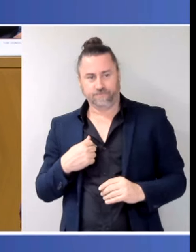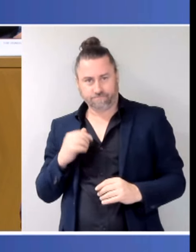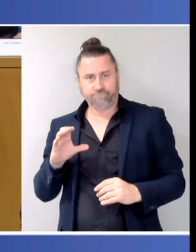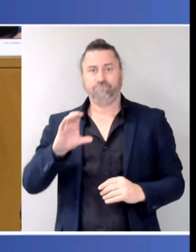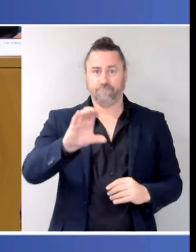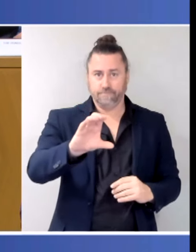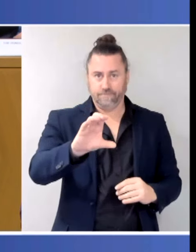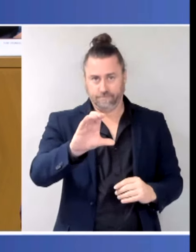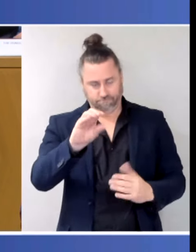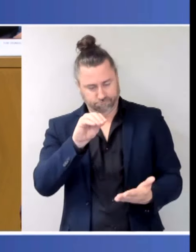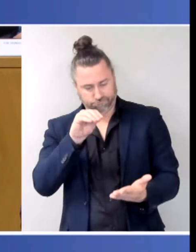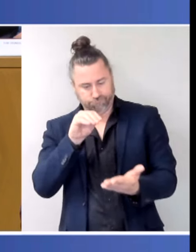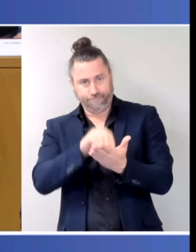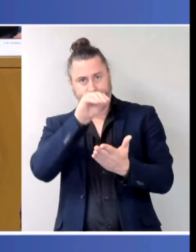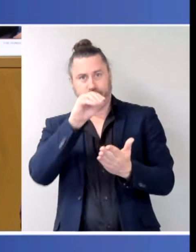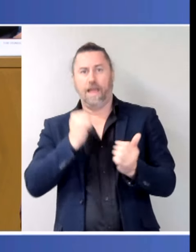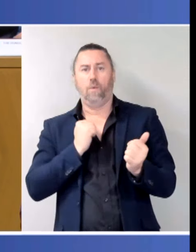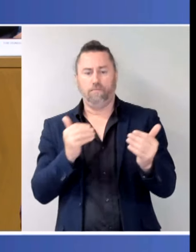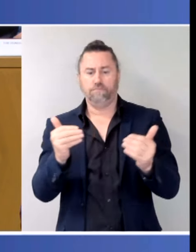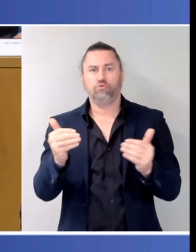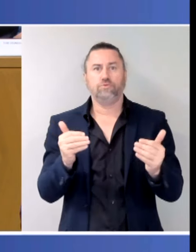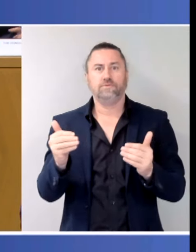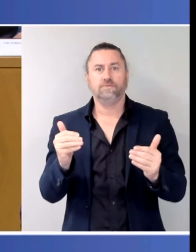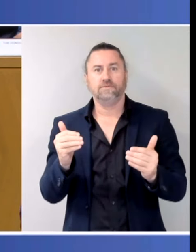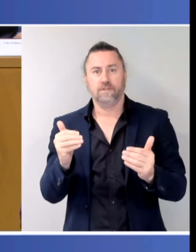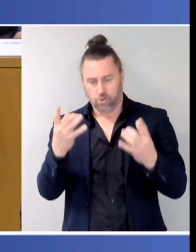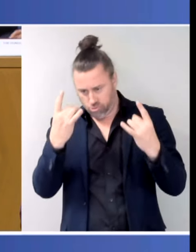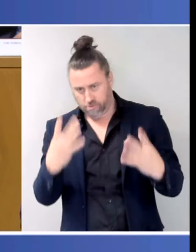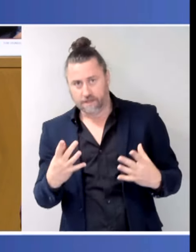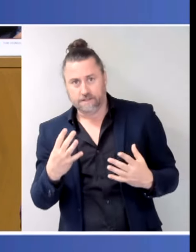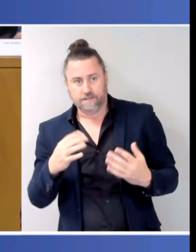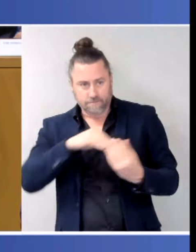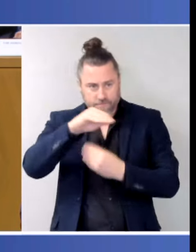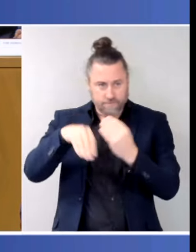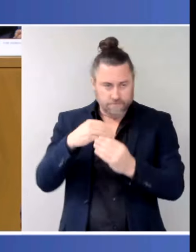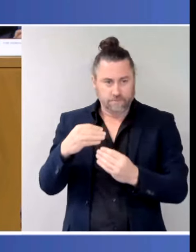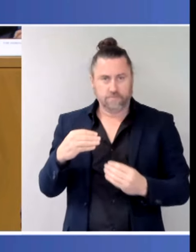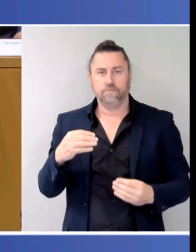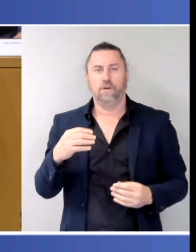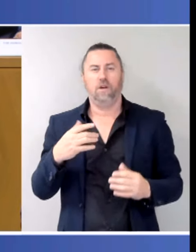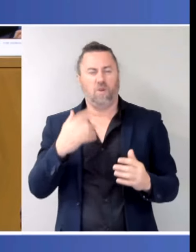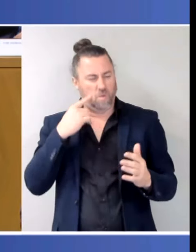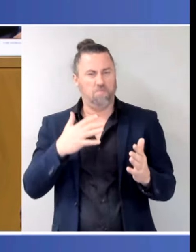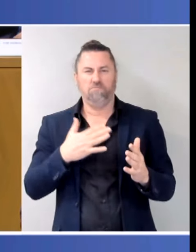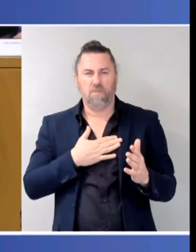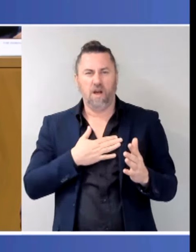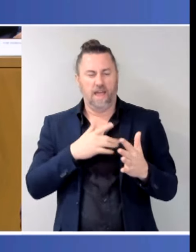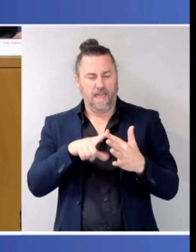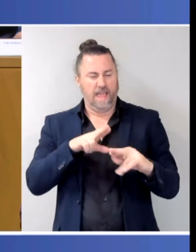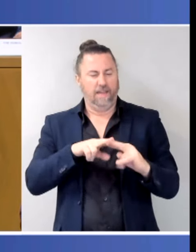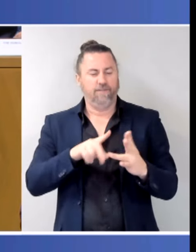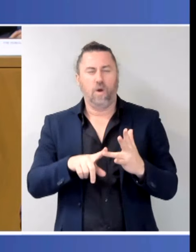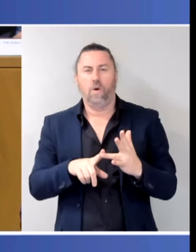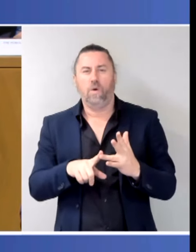our Budget and through the MIEFO processes, states and territories will